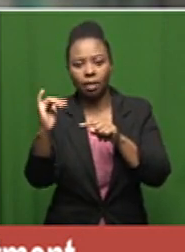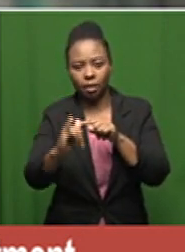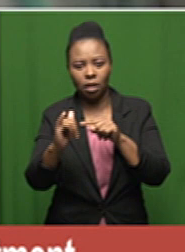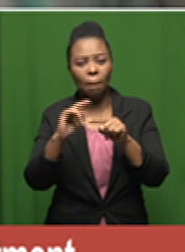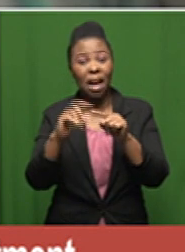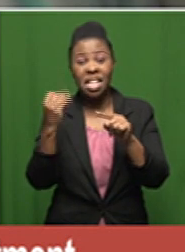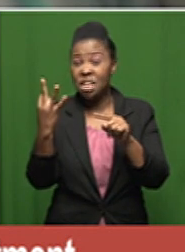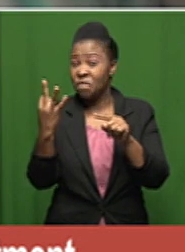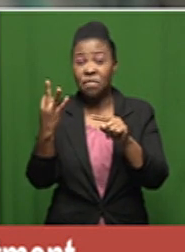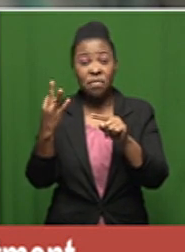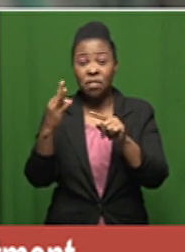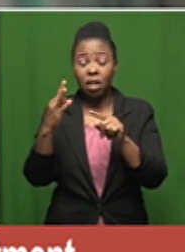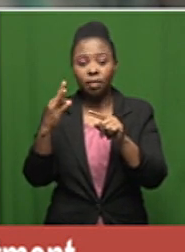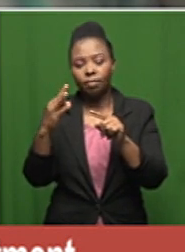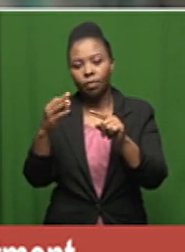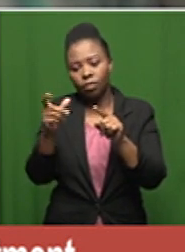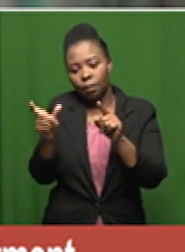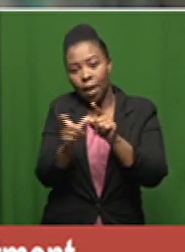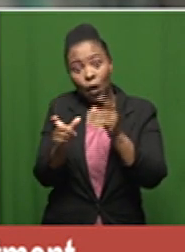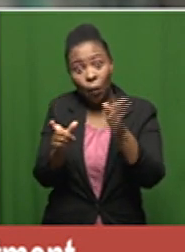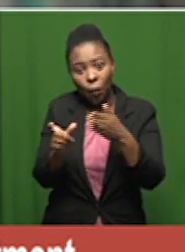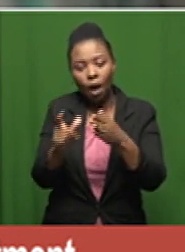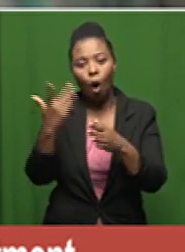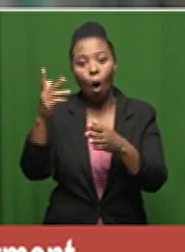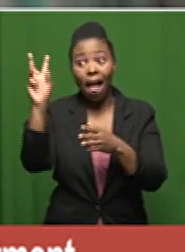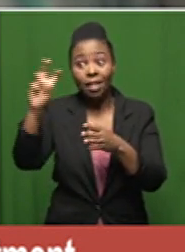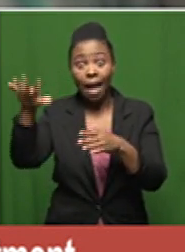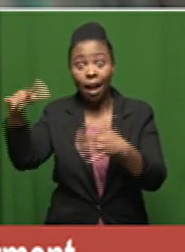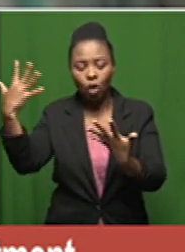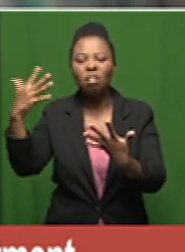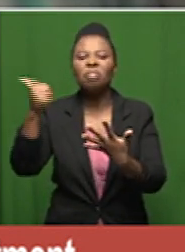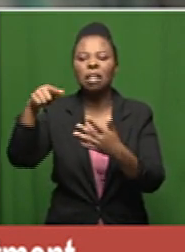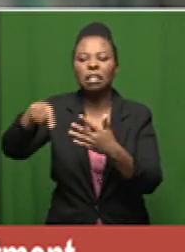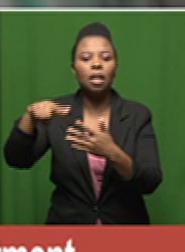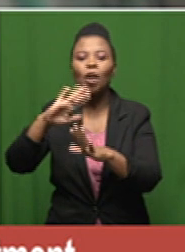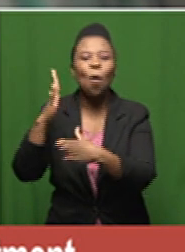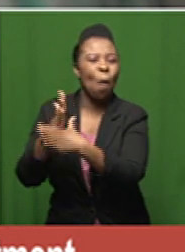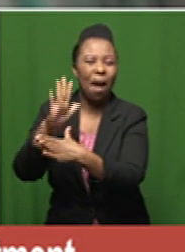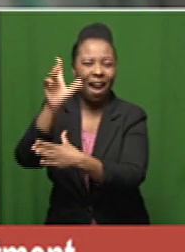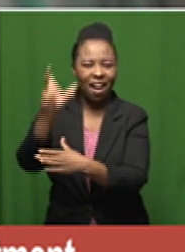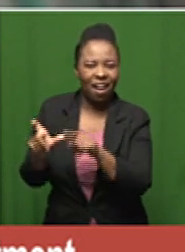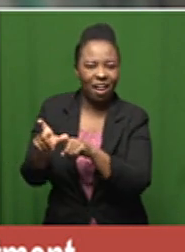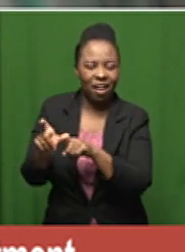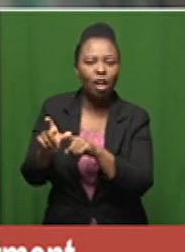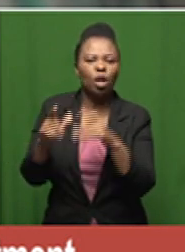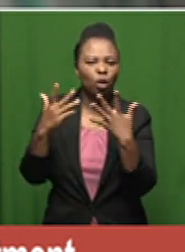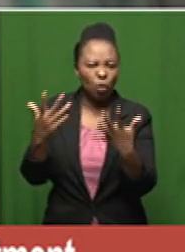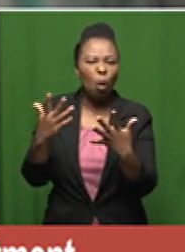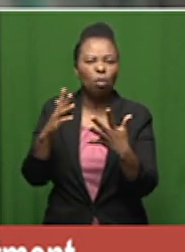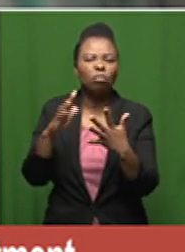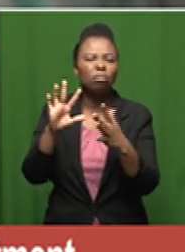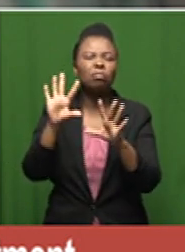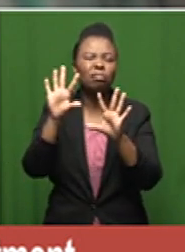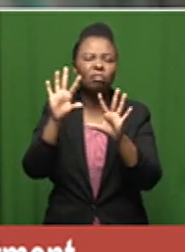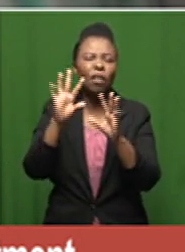supply would immediately stop so that obviously is is a concern it's very seldom that anybody would be using any of the other